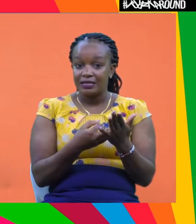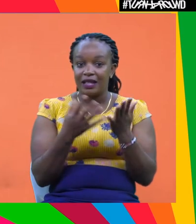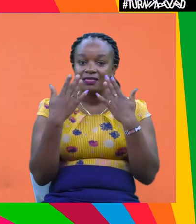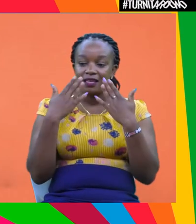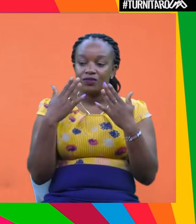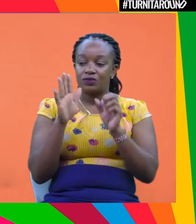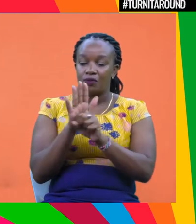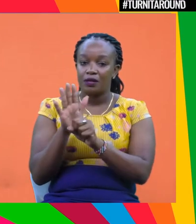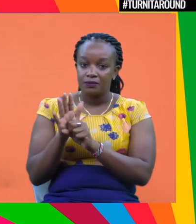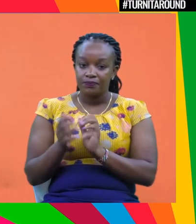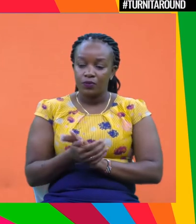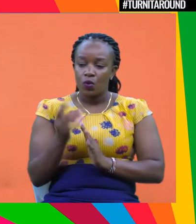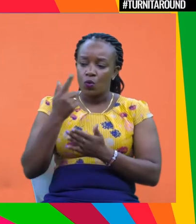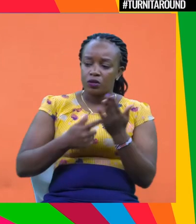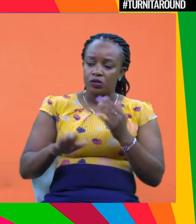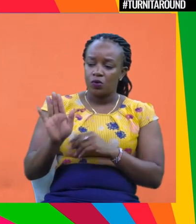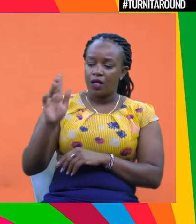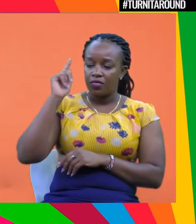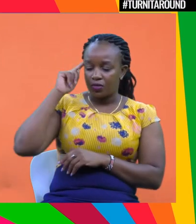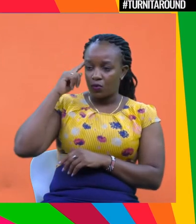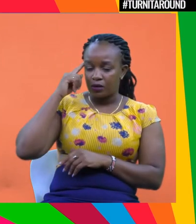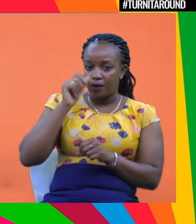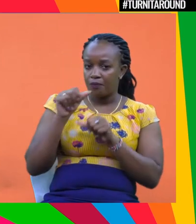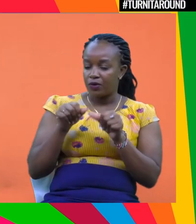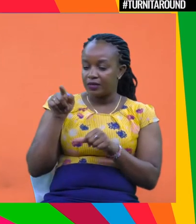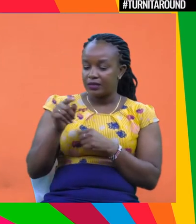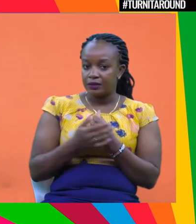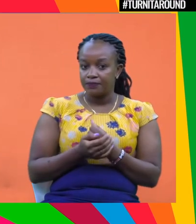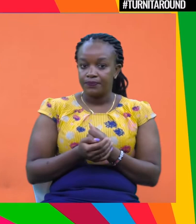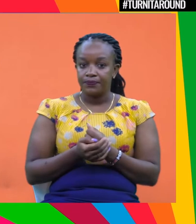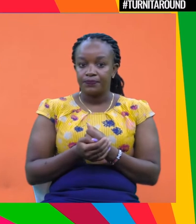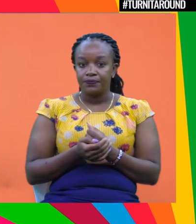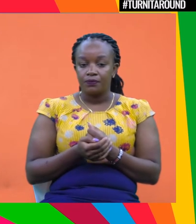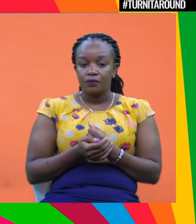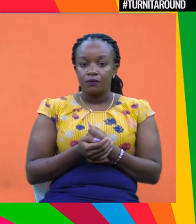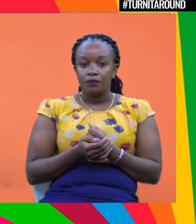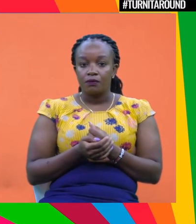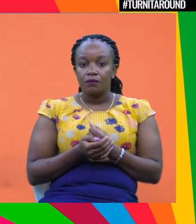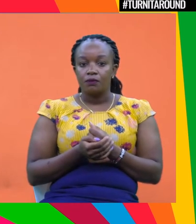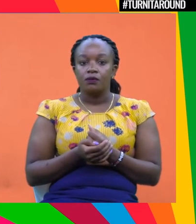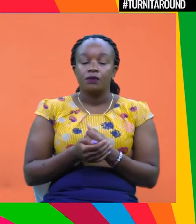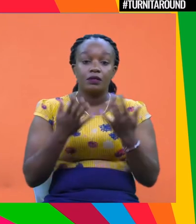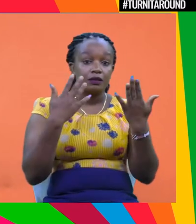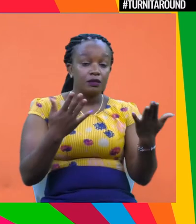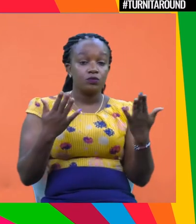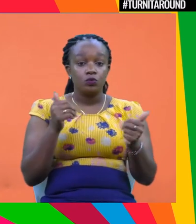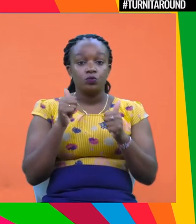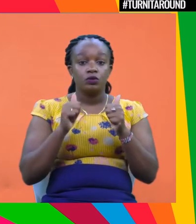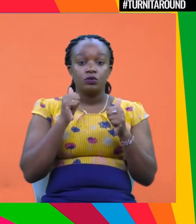Thank you, Johan. What's your thought about this, Trista? So building on some of the things that Johan said,